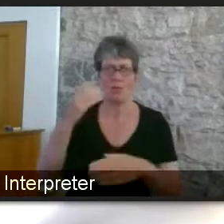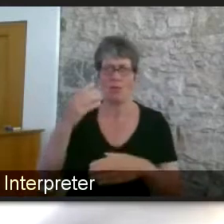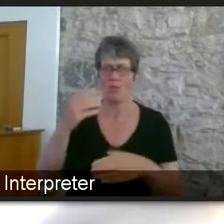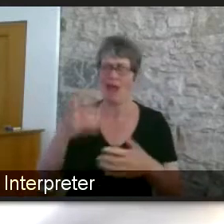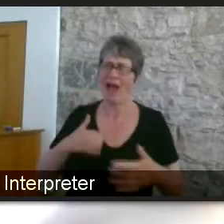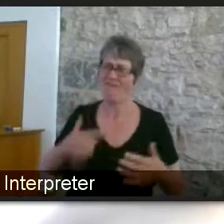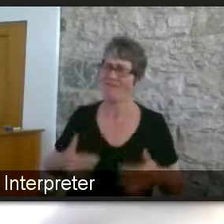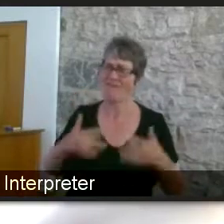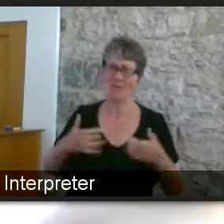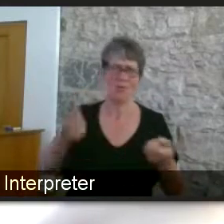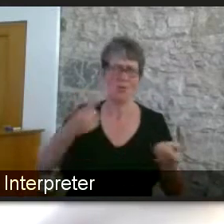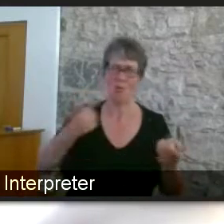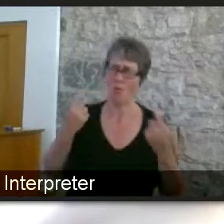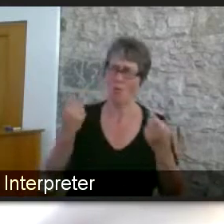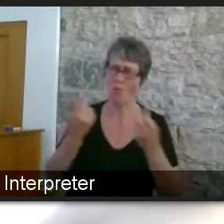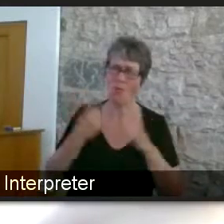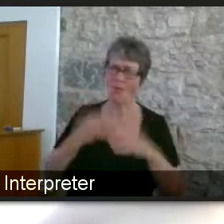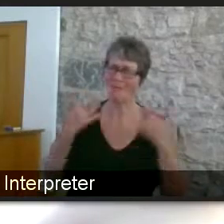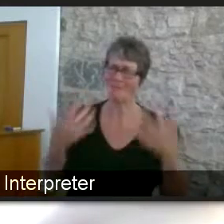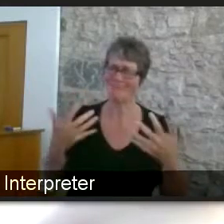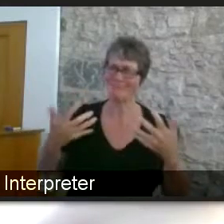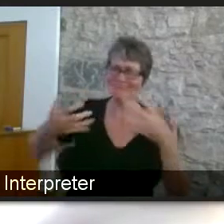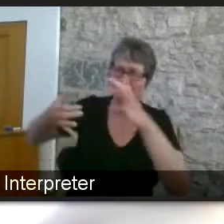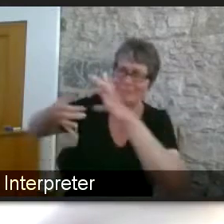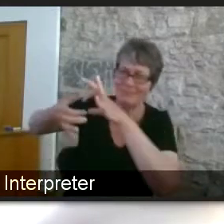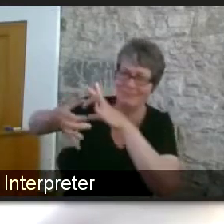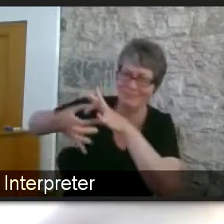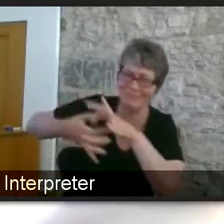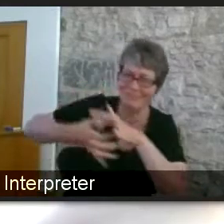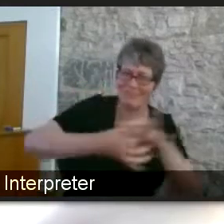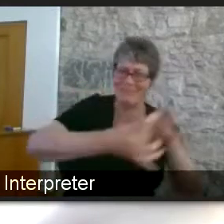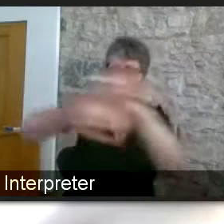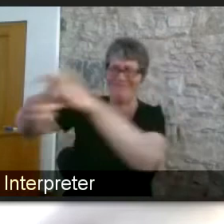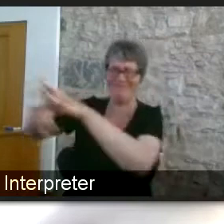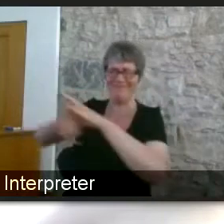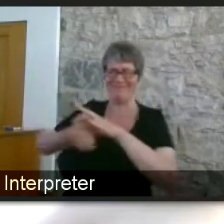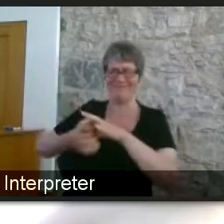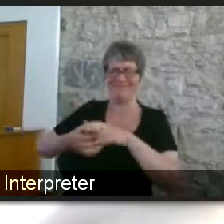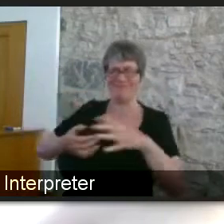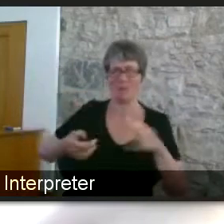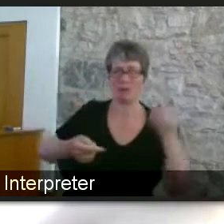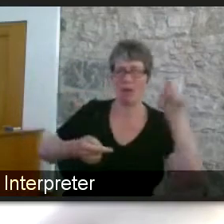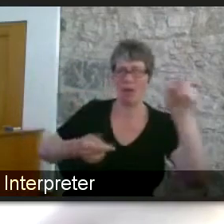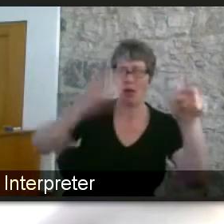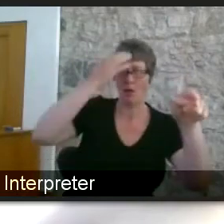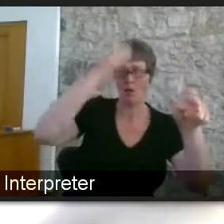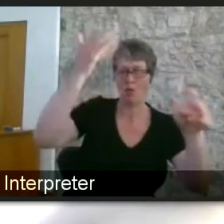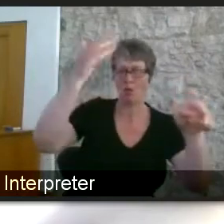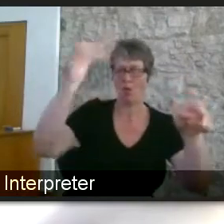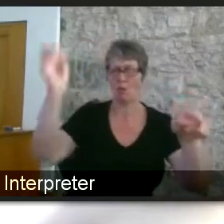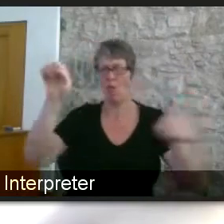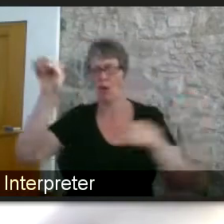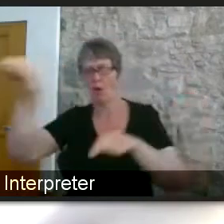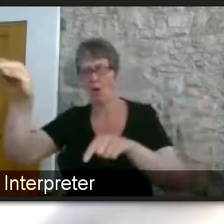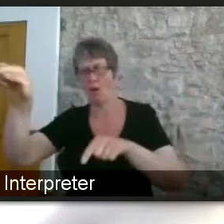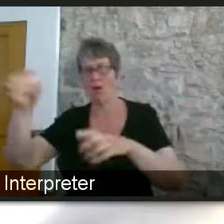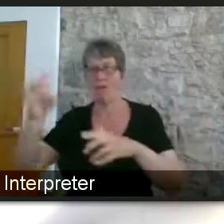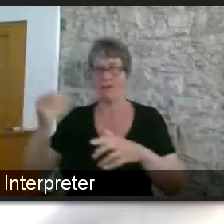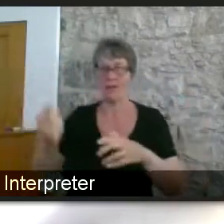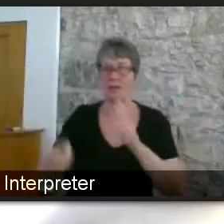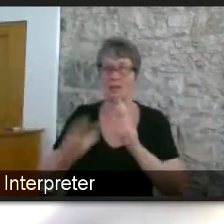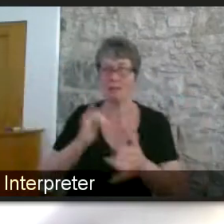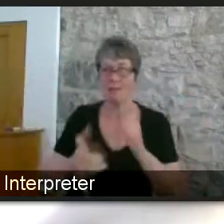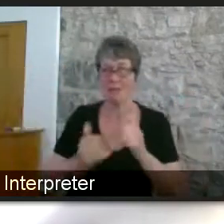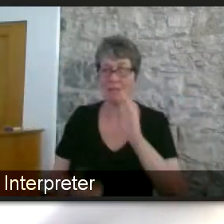you know different bodies don't know who's doing what some cases there's duplication and we're not making